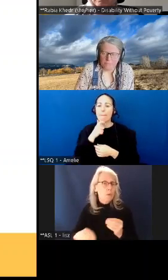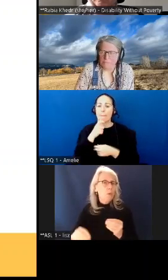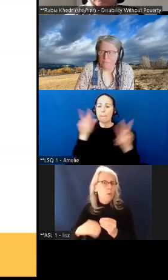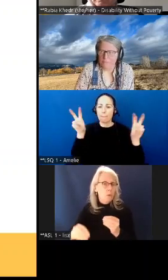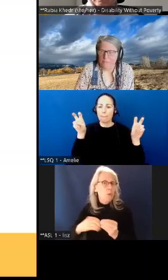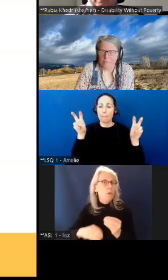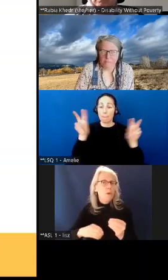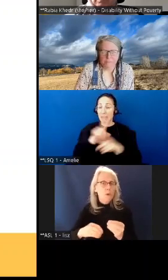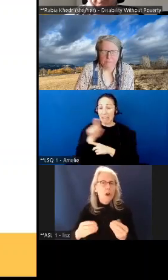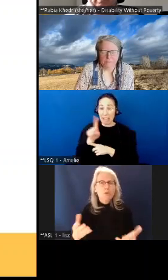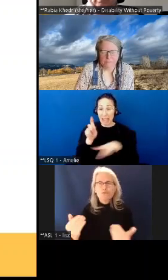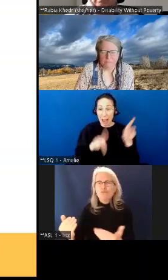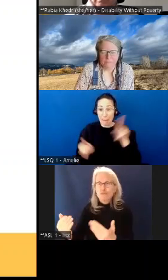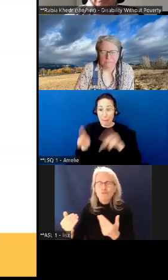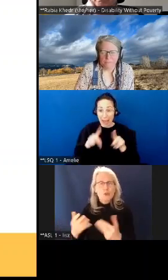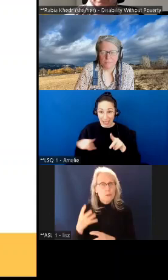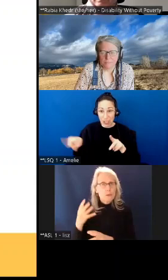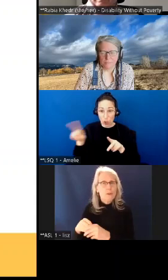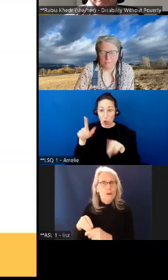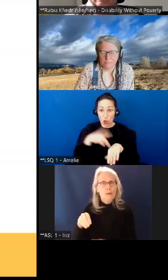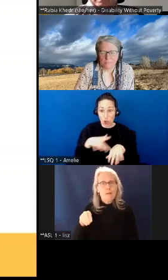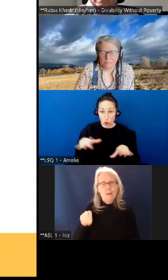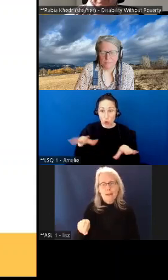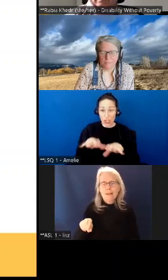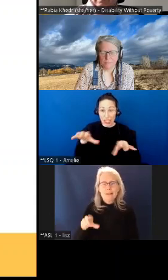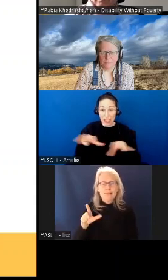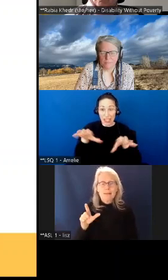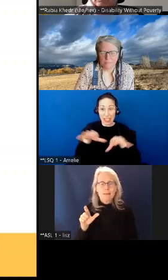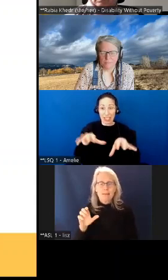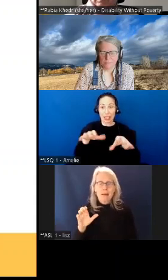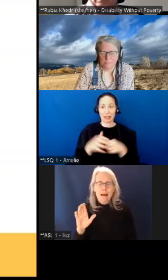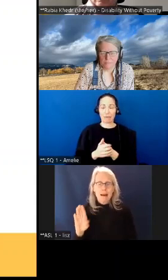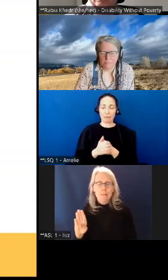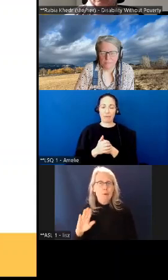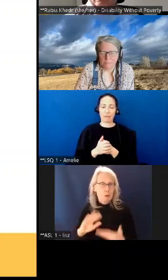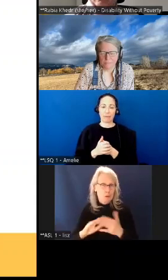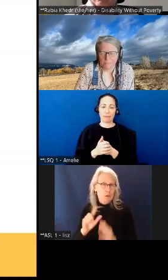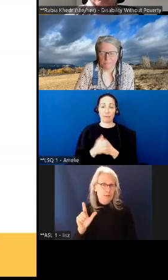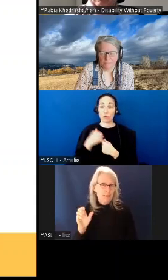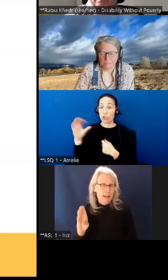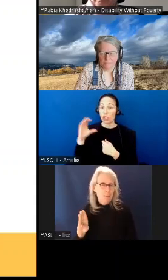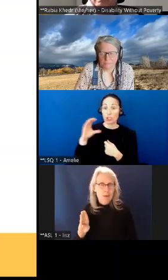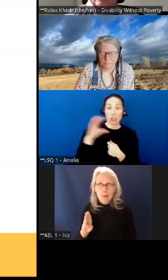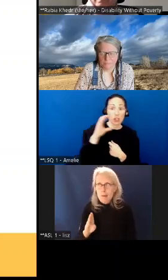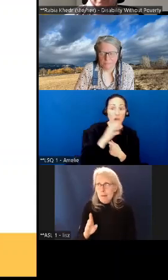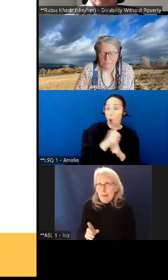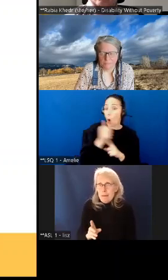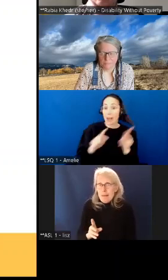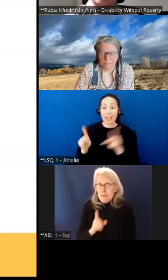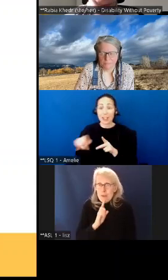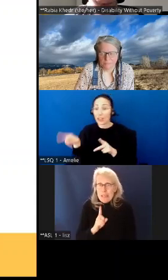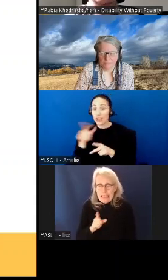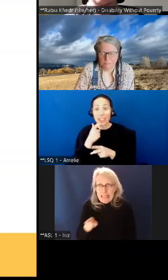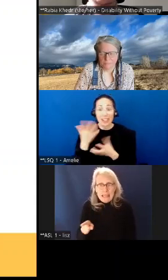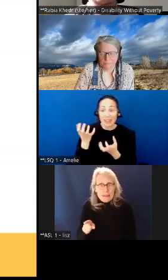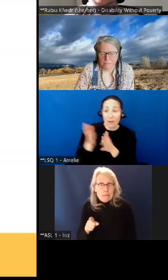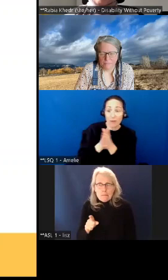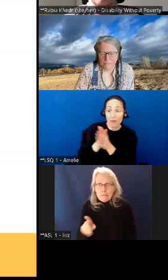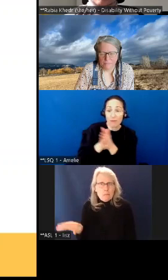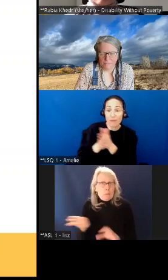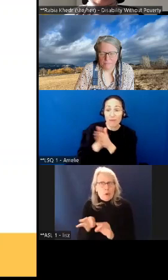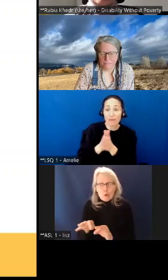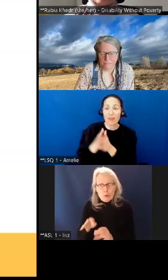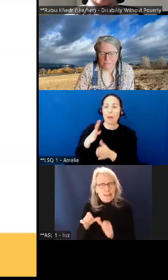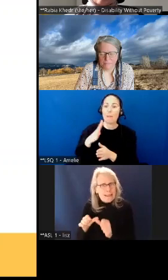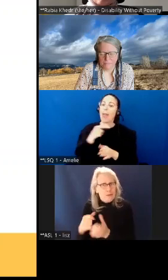for more opportunities for there but it's because it's truly nothing about us without us and michelle and